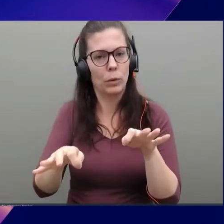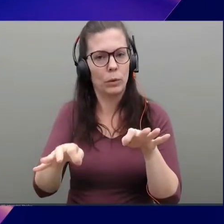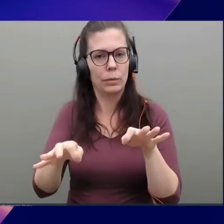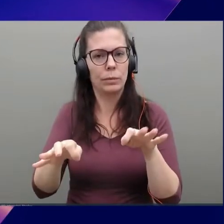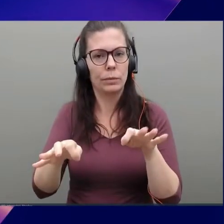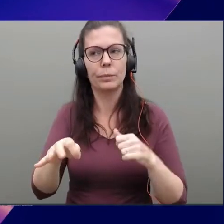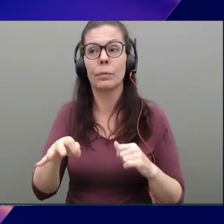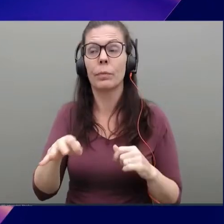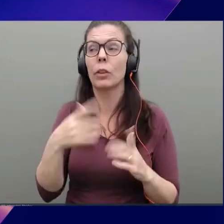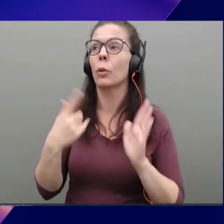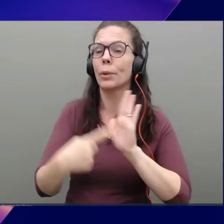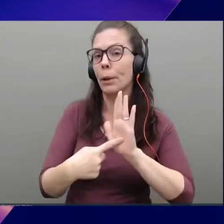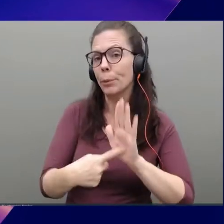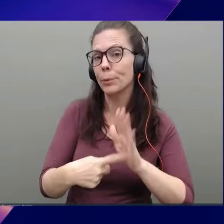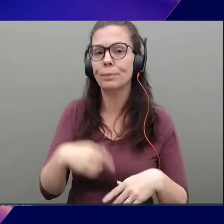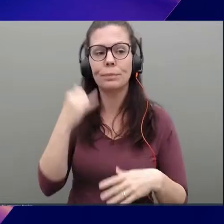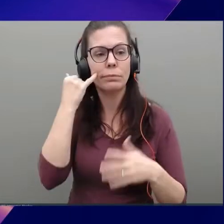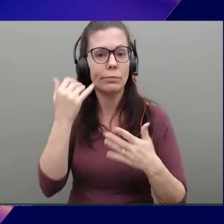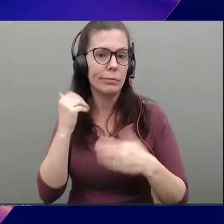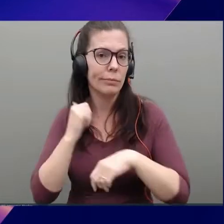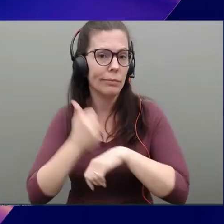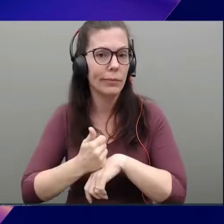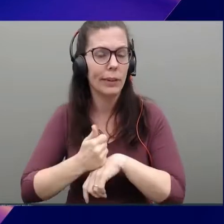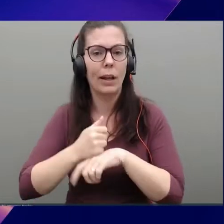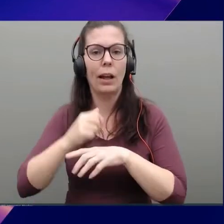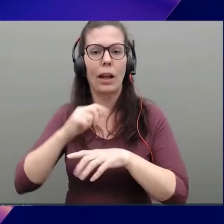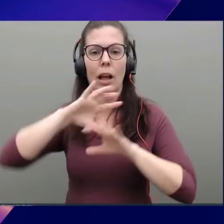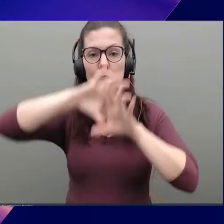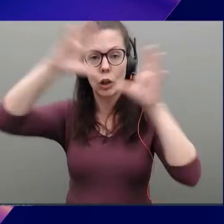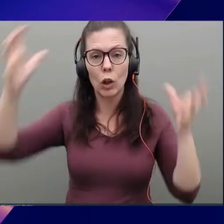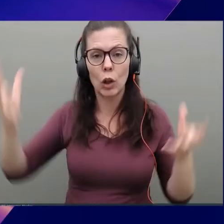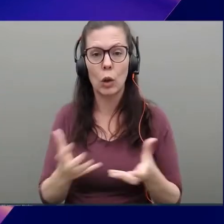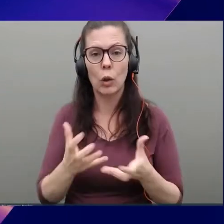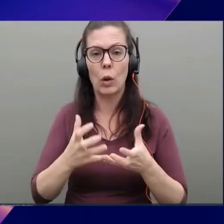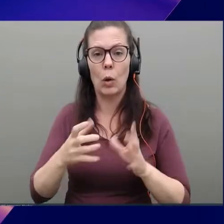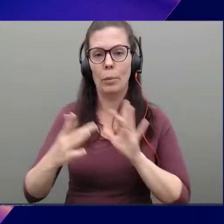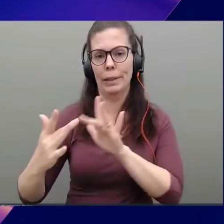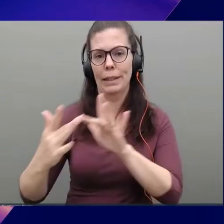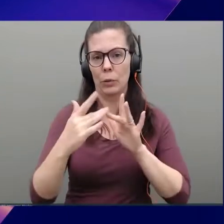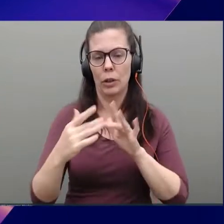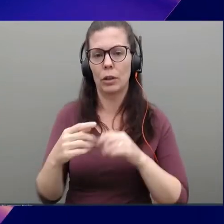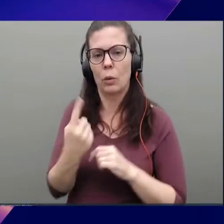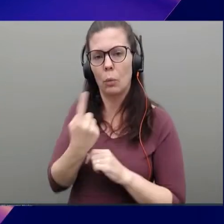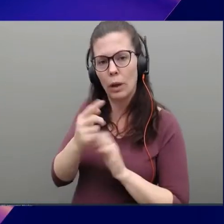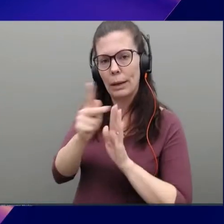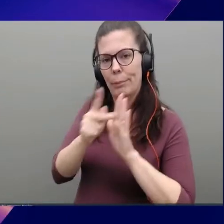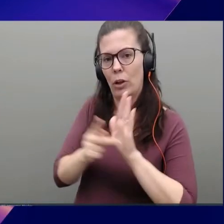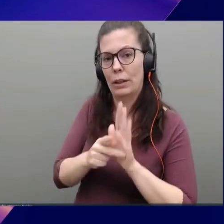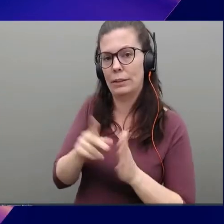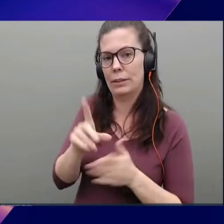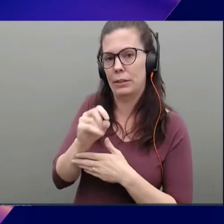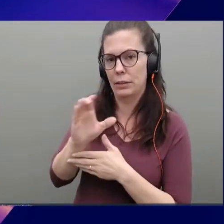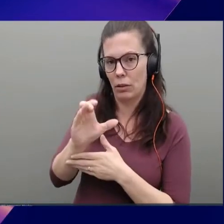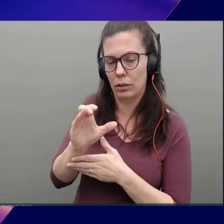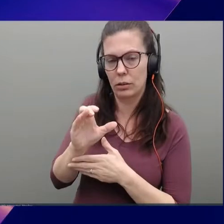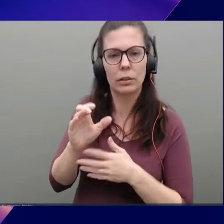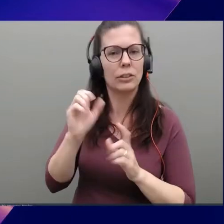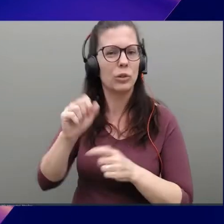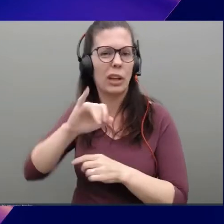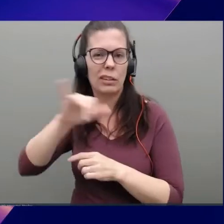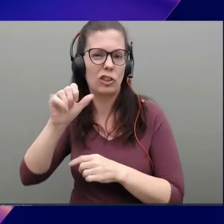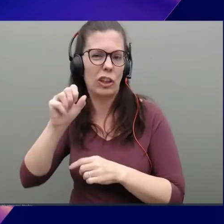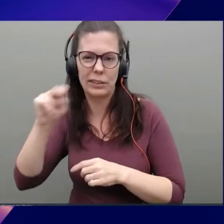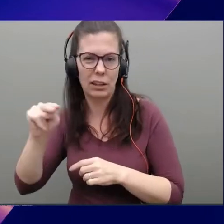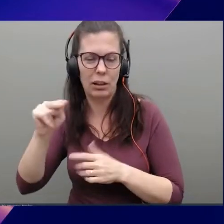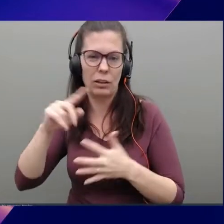So for example, whenever you want to create a global network, you use a single policy document. So you can do it in JSON or you can click around the